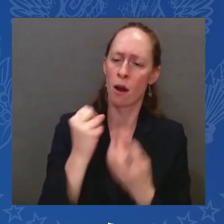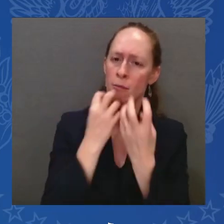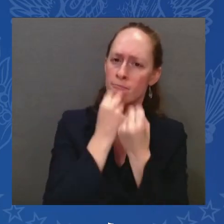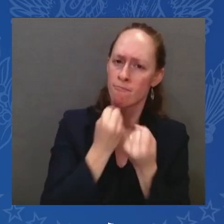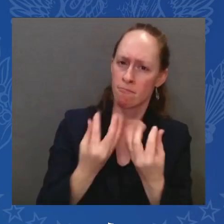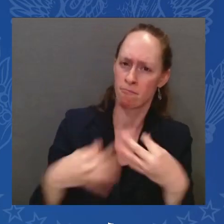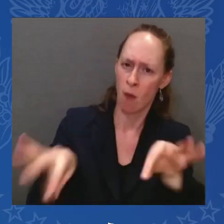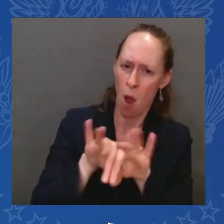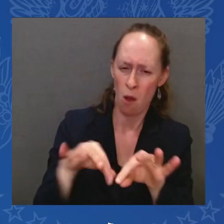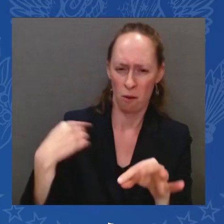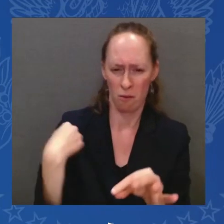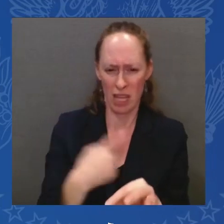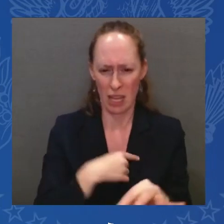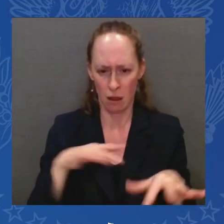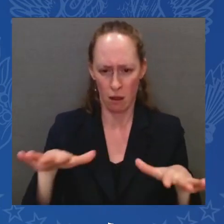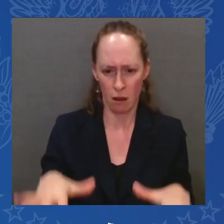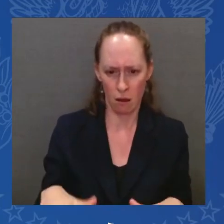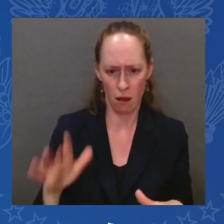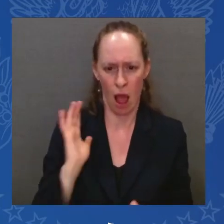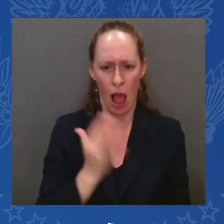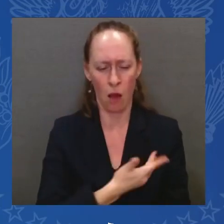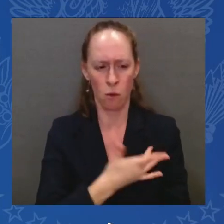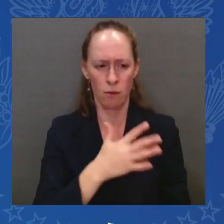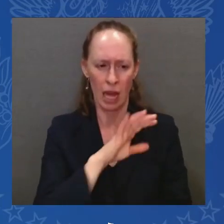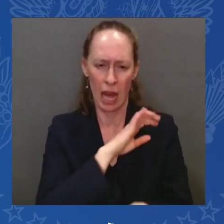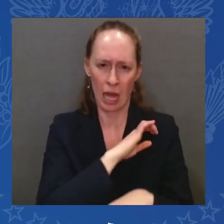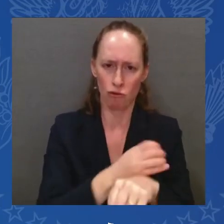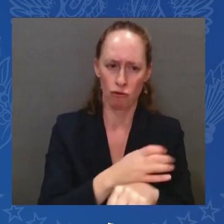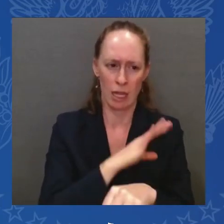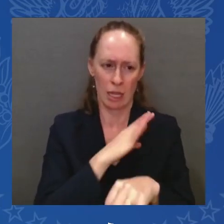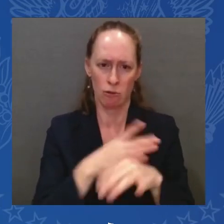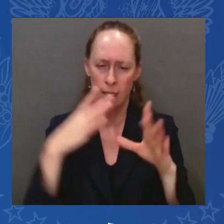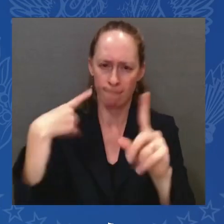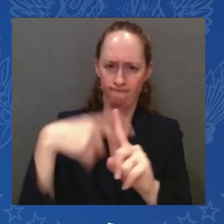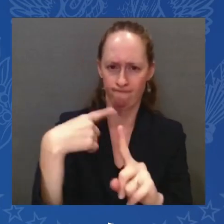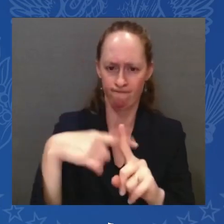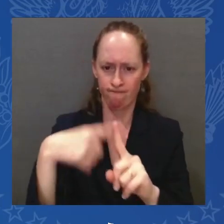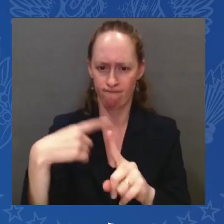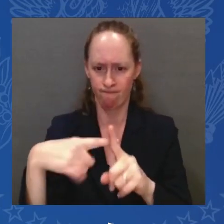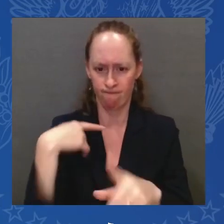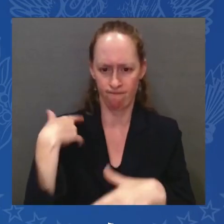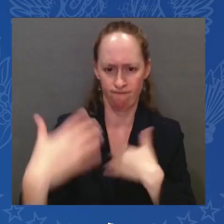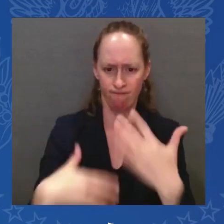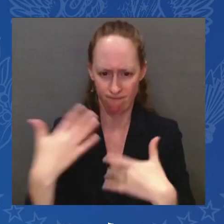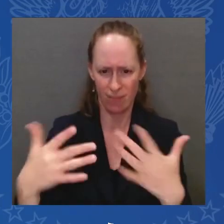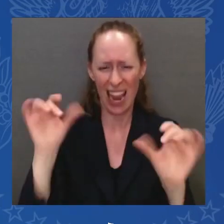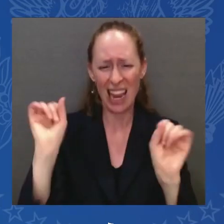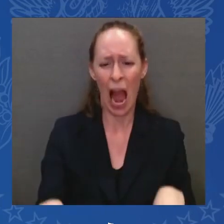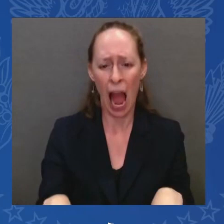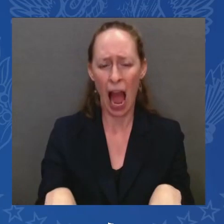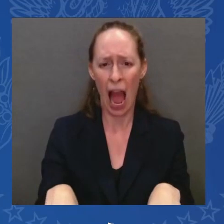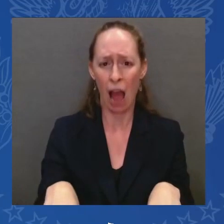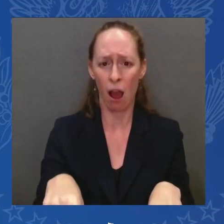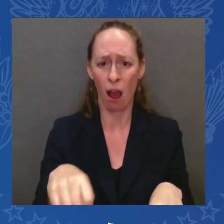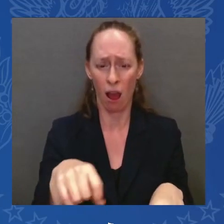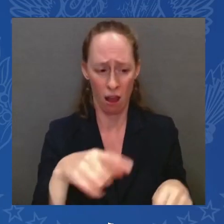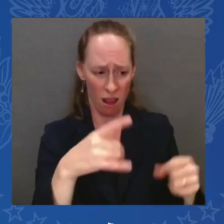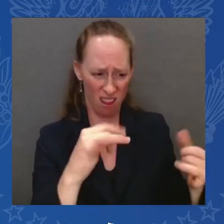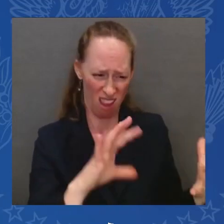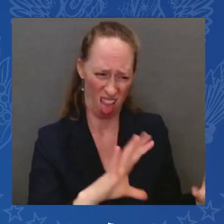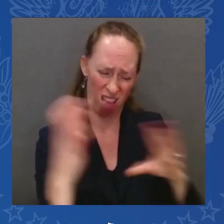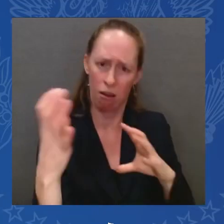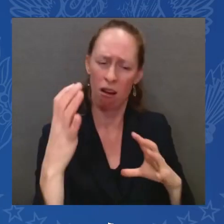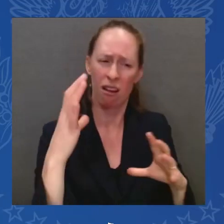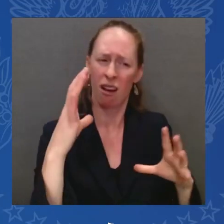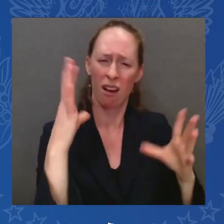to get this right, we can bury this again and bring people back and bring people home and bring it together. I think we can,